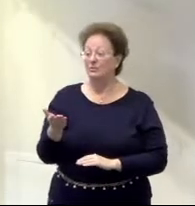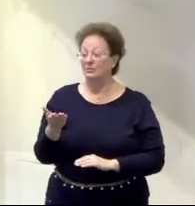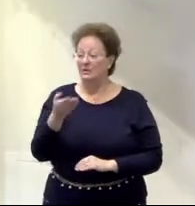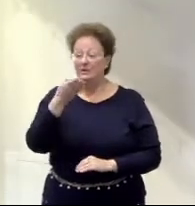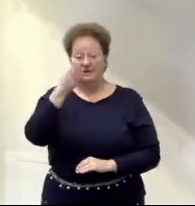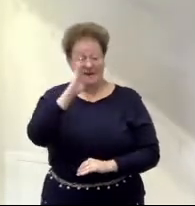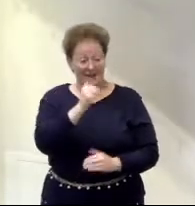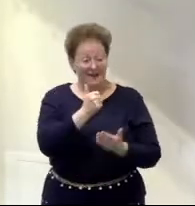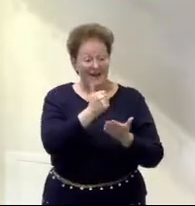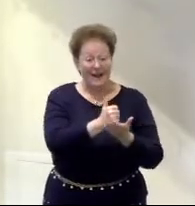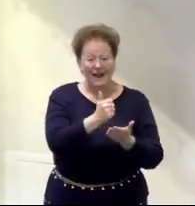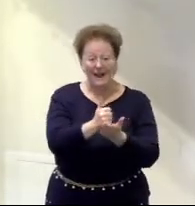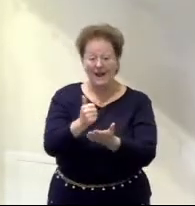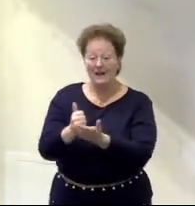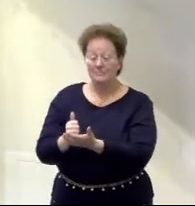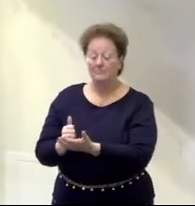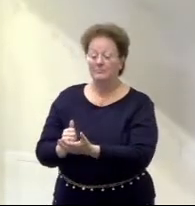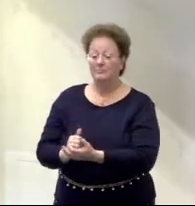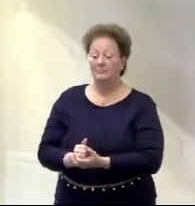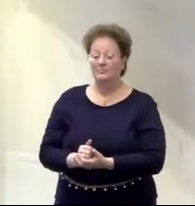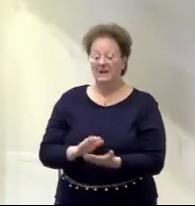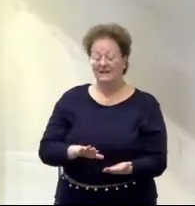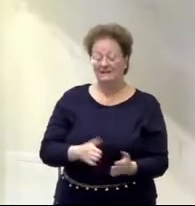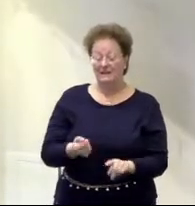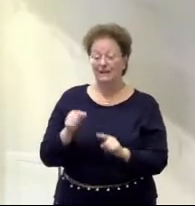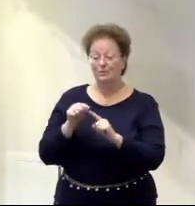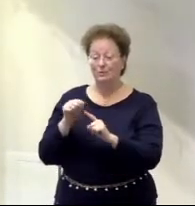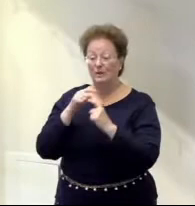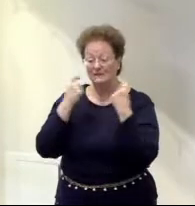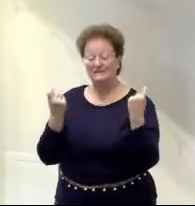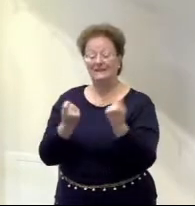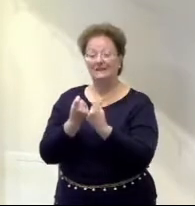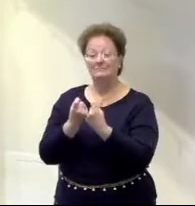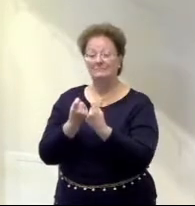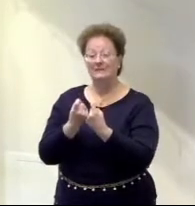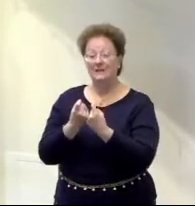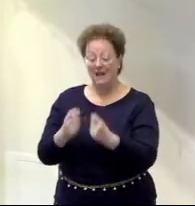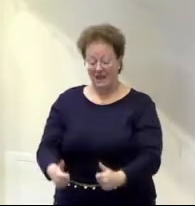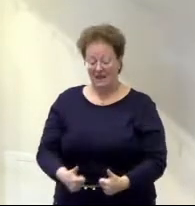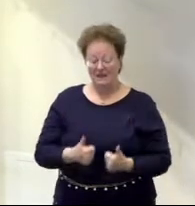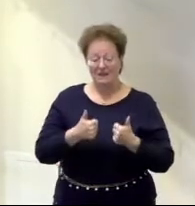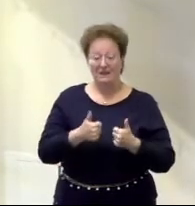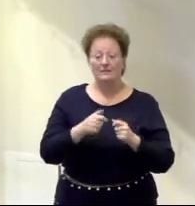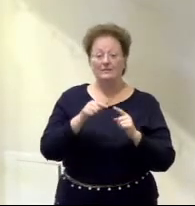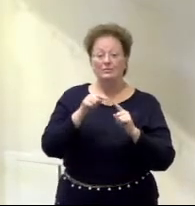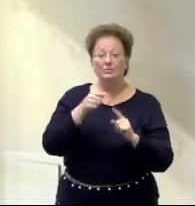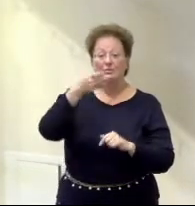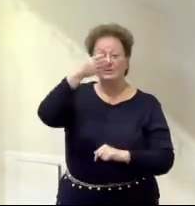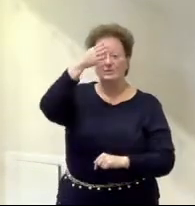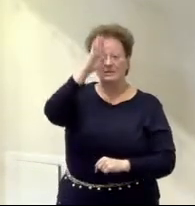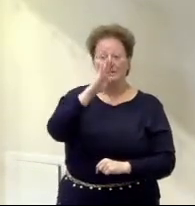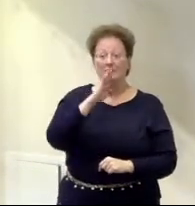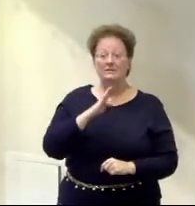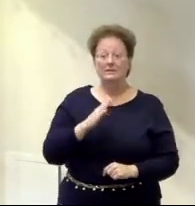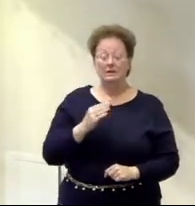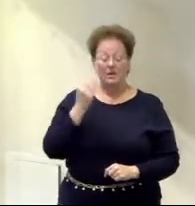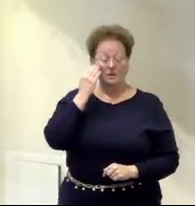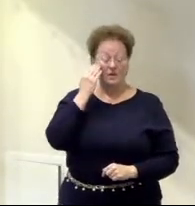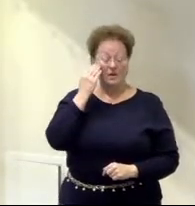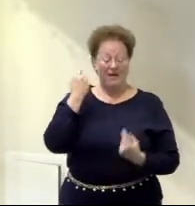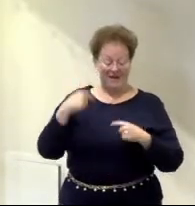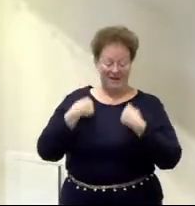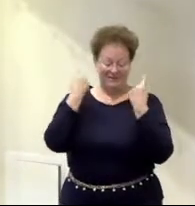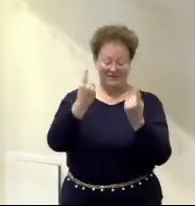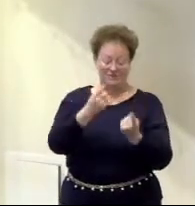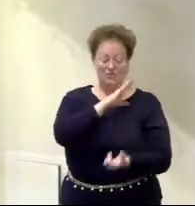help you to die to sin and live for God. That's what Jesus did and St. Paul writes about that in the next verses. For we know that